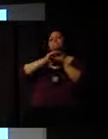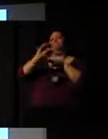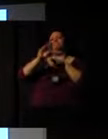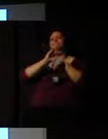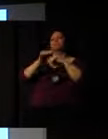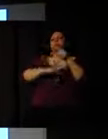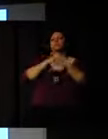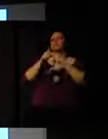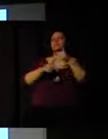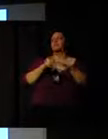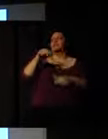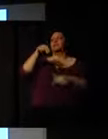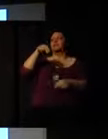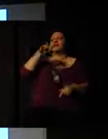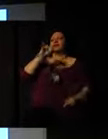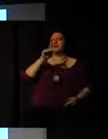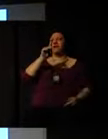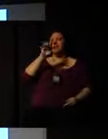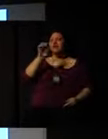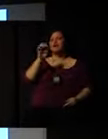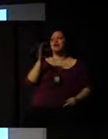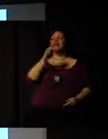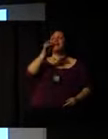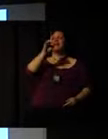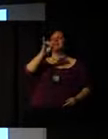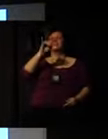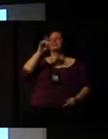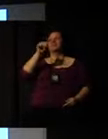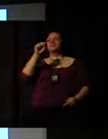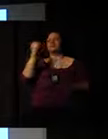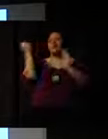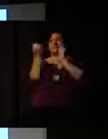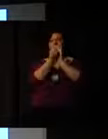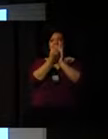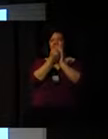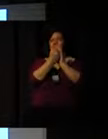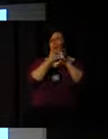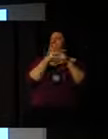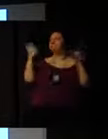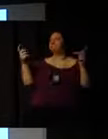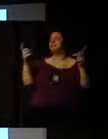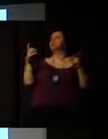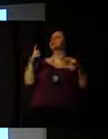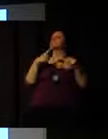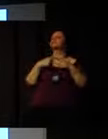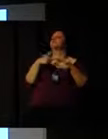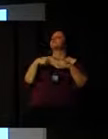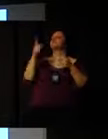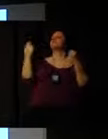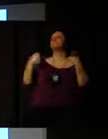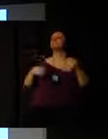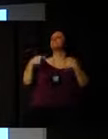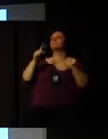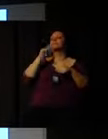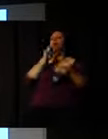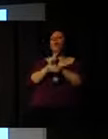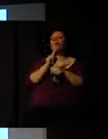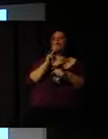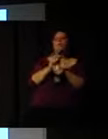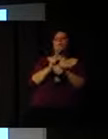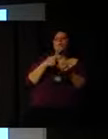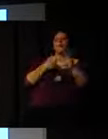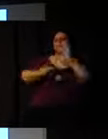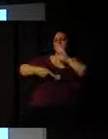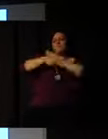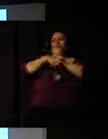Nike, Adidas, you name it, all the big brands, whatever, because they have to start looking at themselves first. So NGOs really